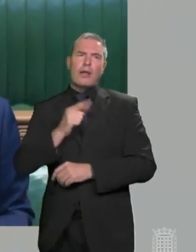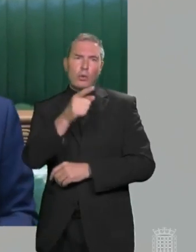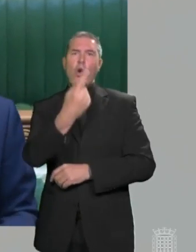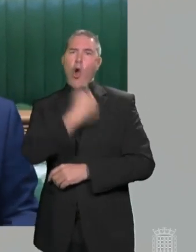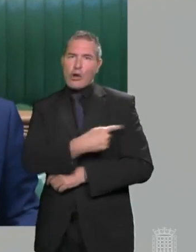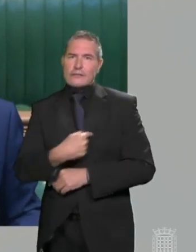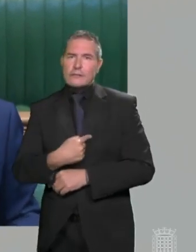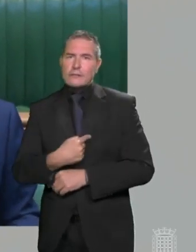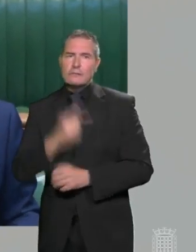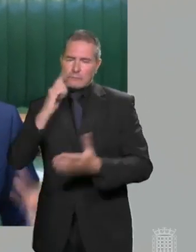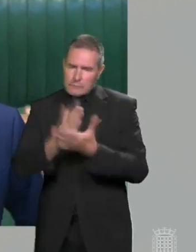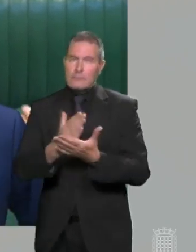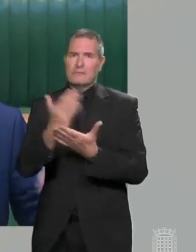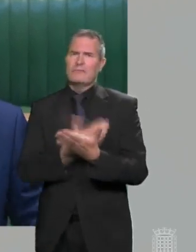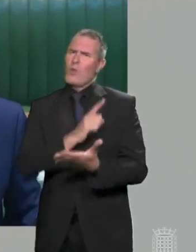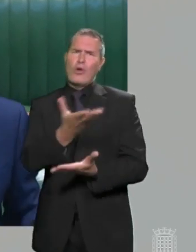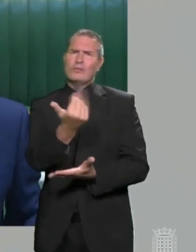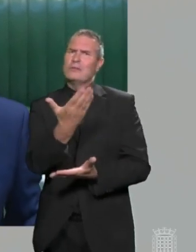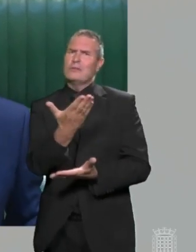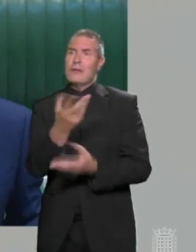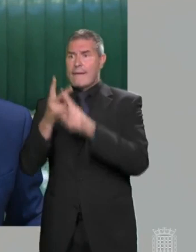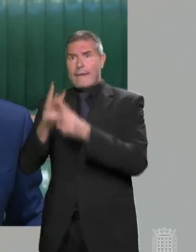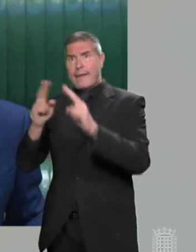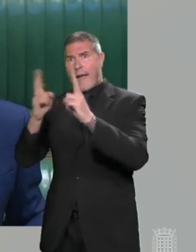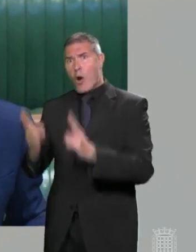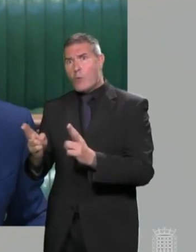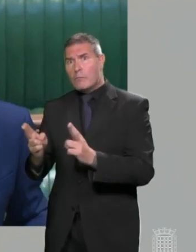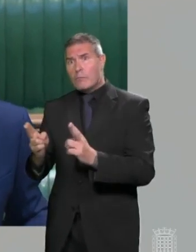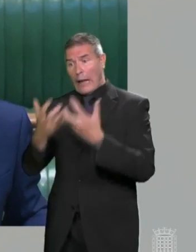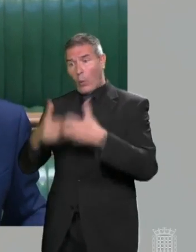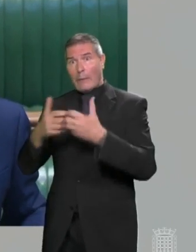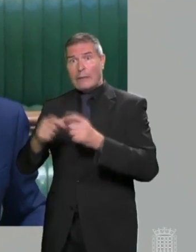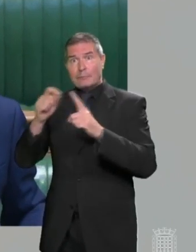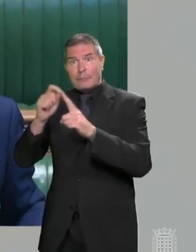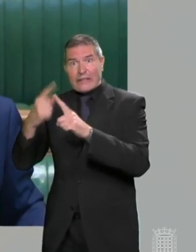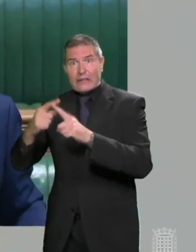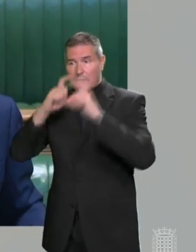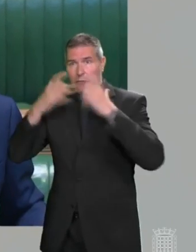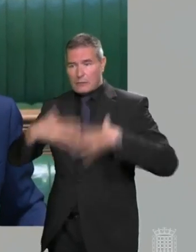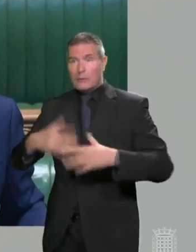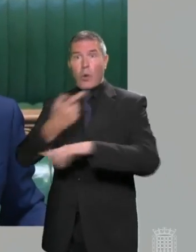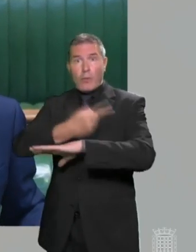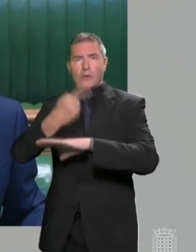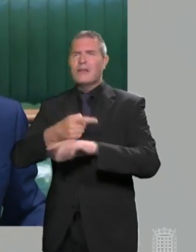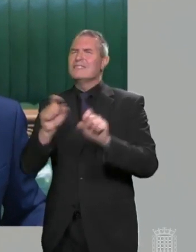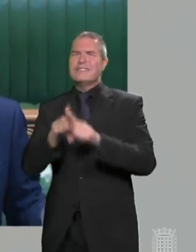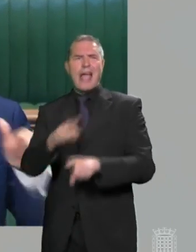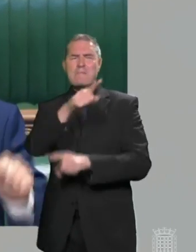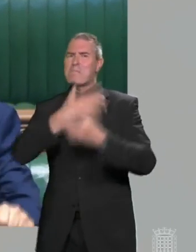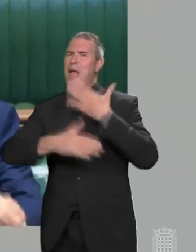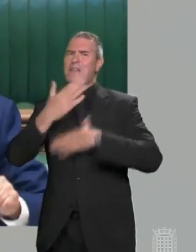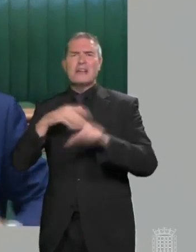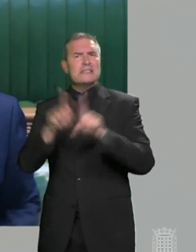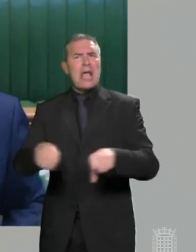honesty. And when it comes to care homes, protective equipment or borders, we see the same pattern from this Prime Minister.